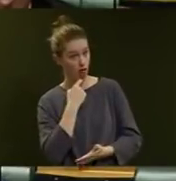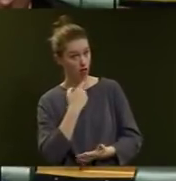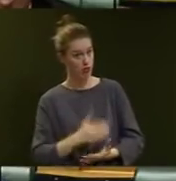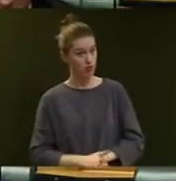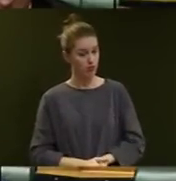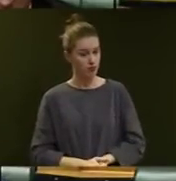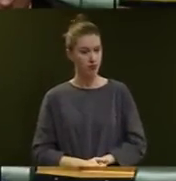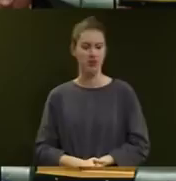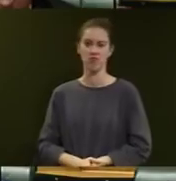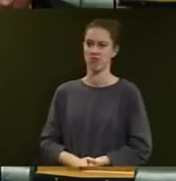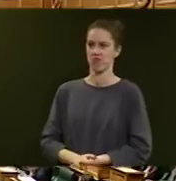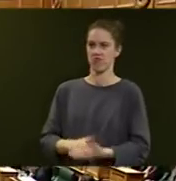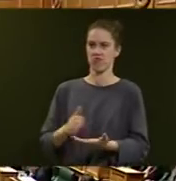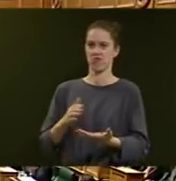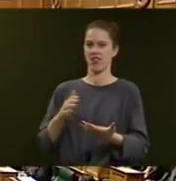That is a hypothetical.